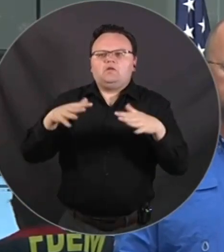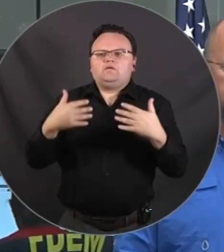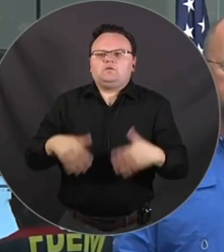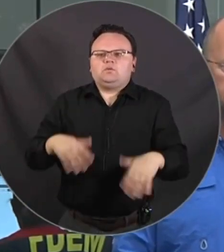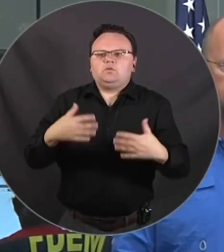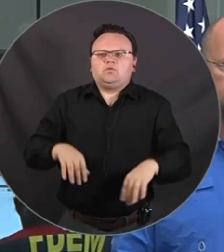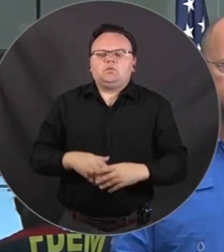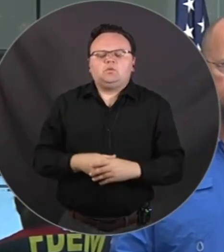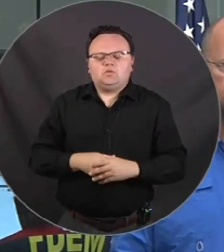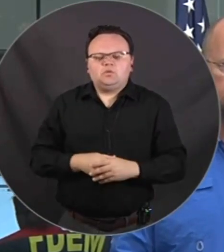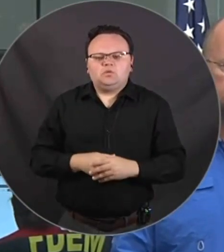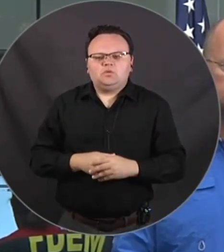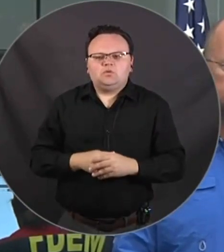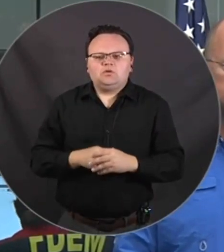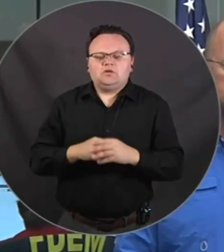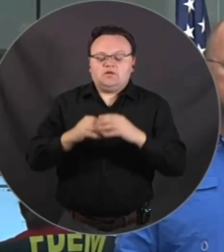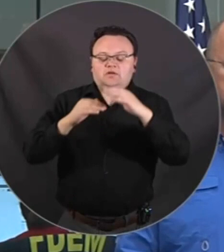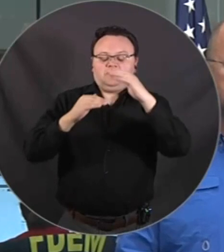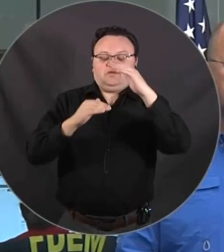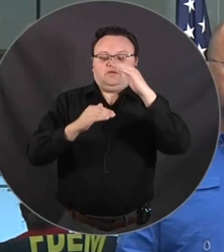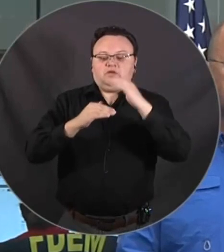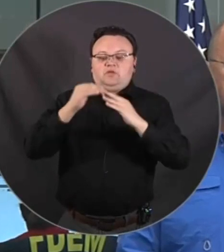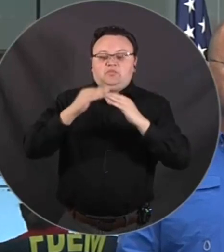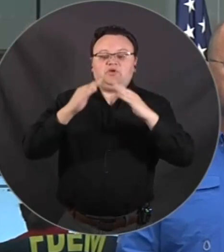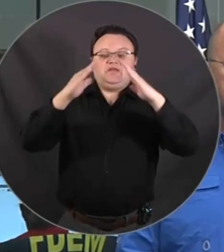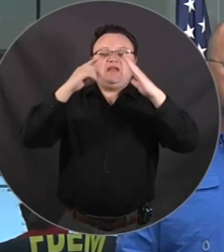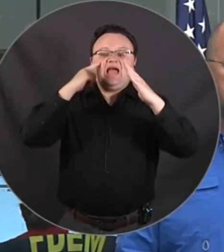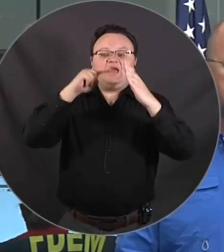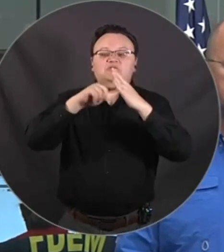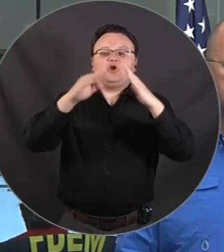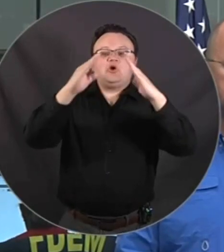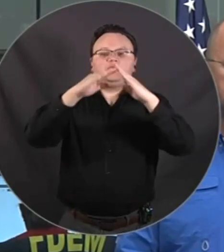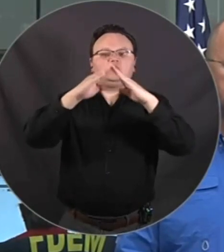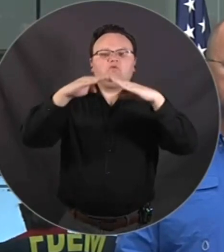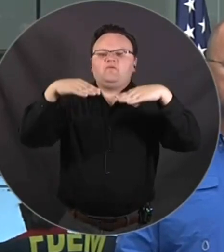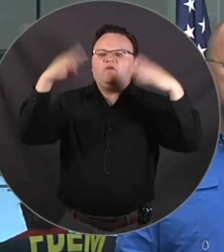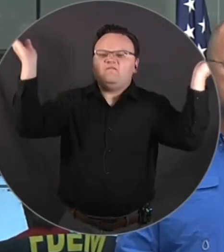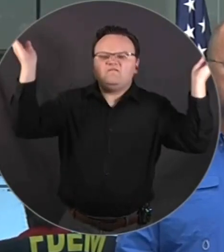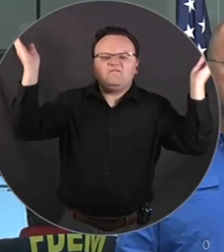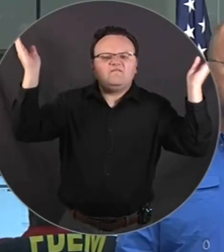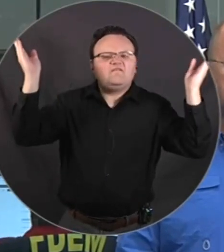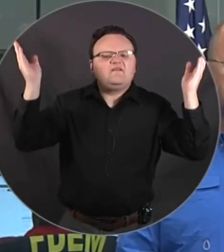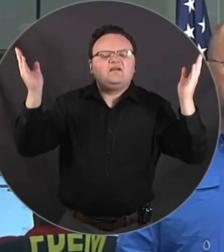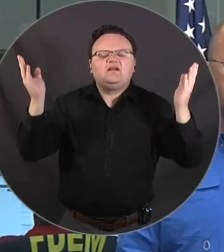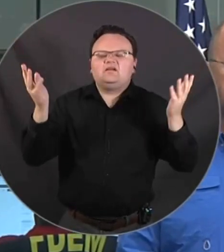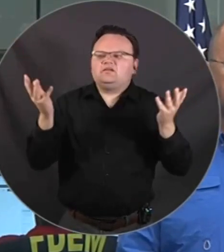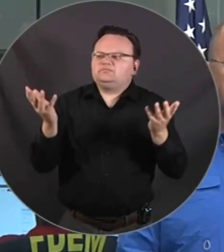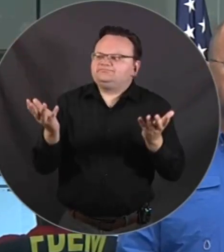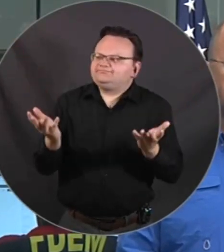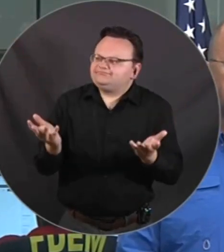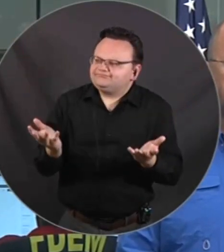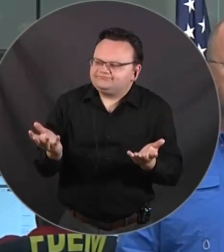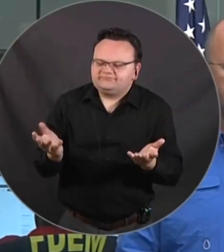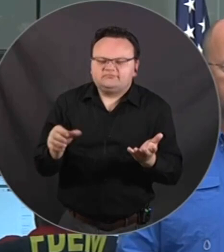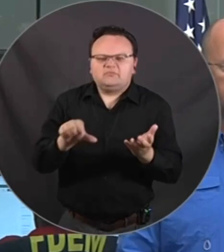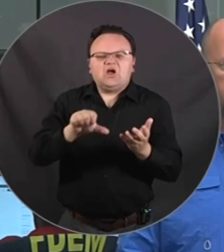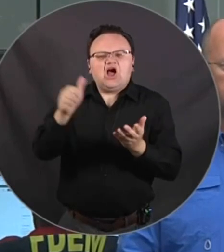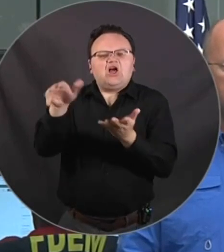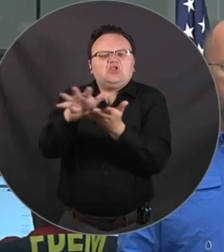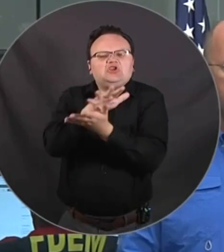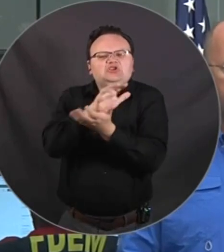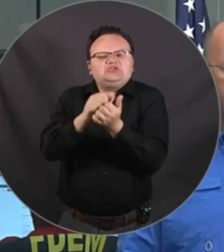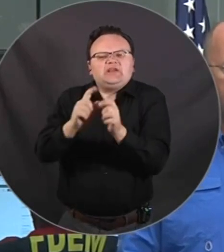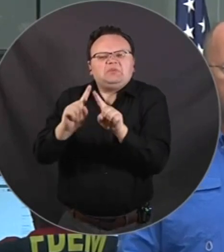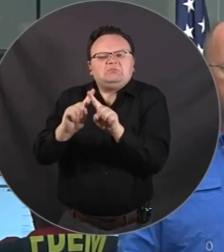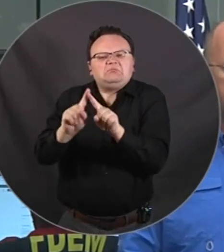structural damage to buildings I saw roofs torn off of businesses uh we saw uh other types of of